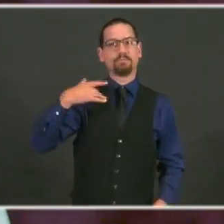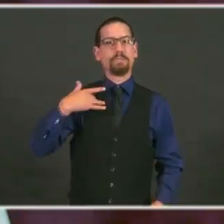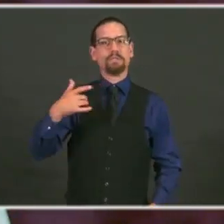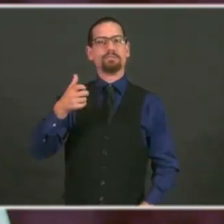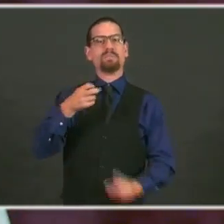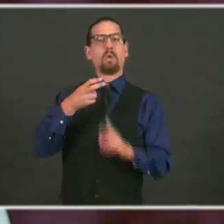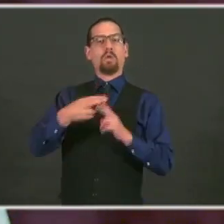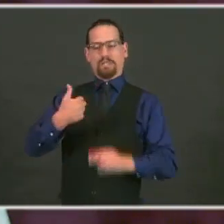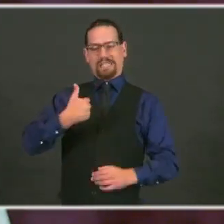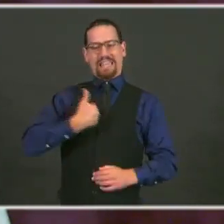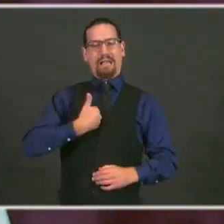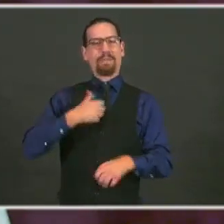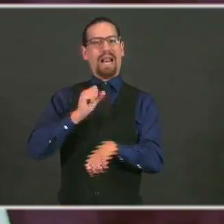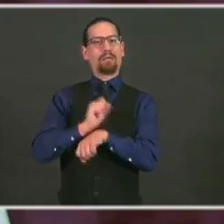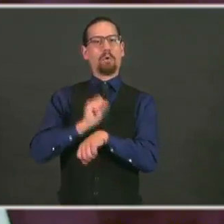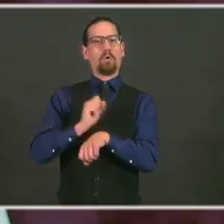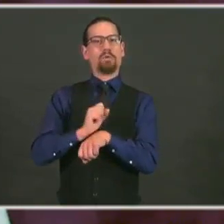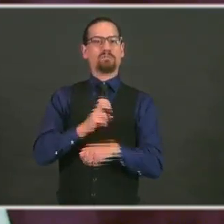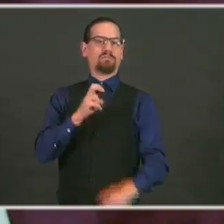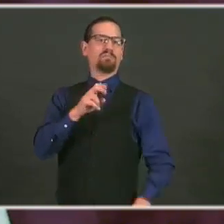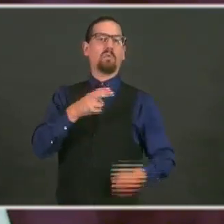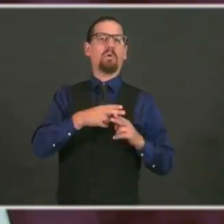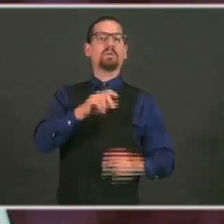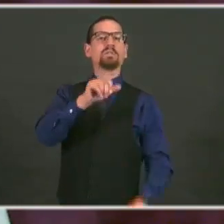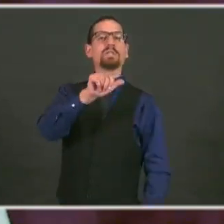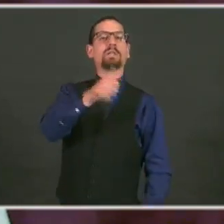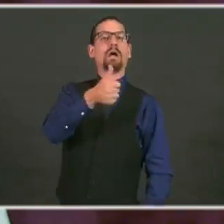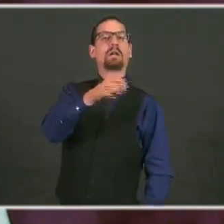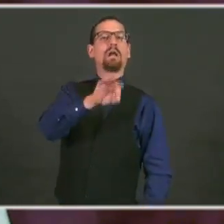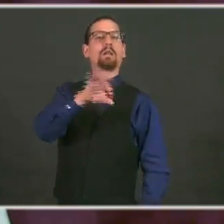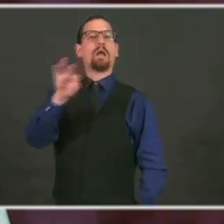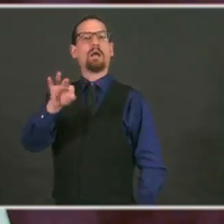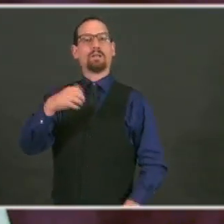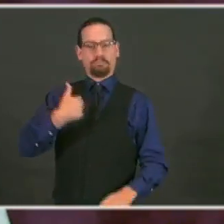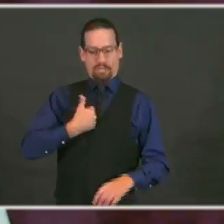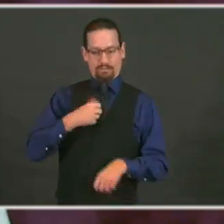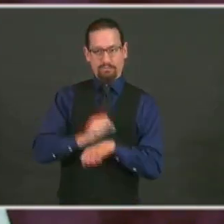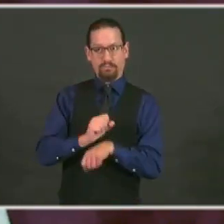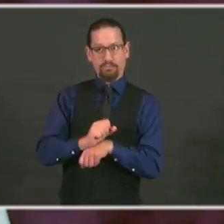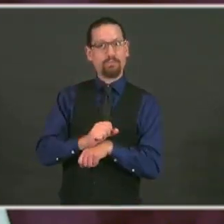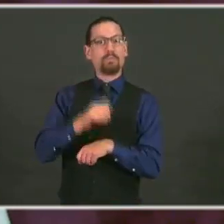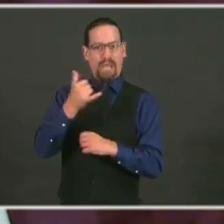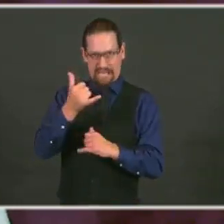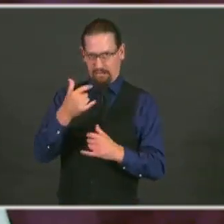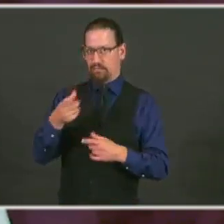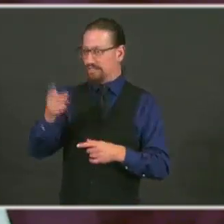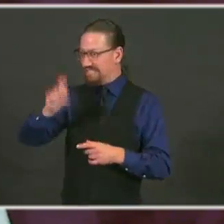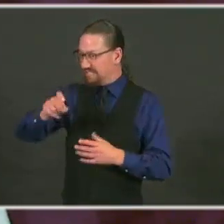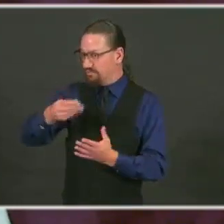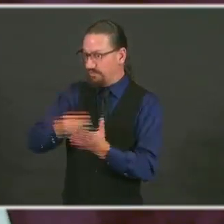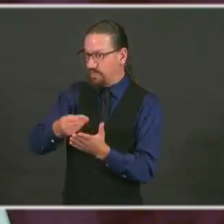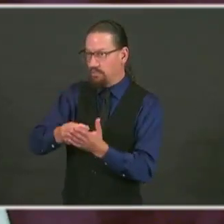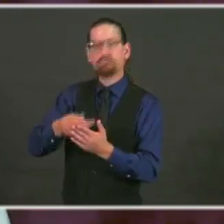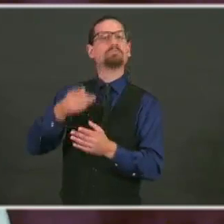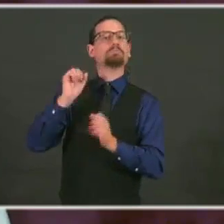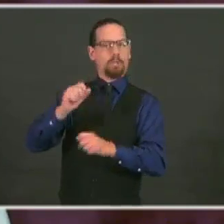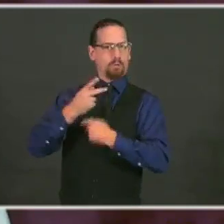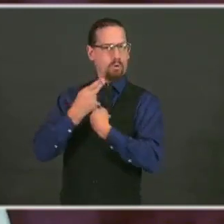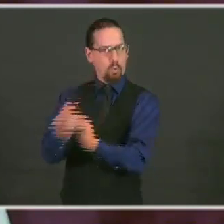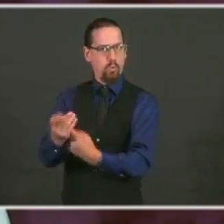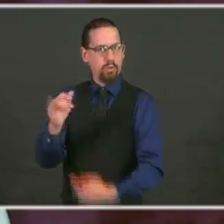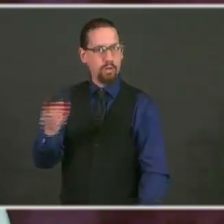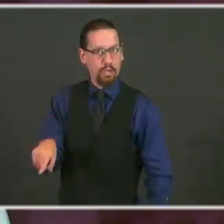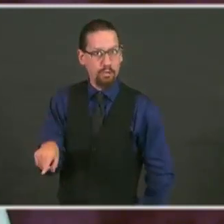We are also expanding eligibility by lowering the revenue loss requirement from 50% to